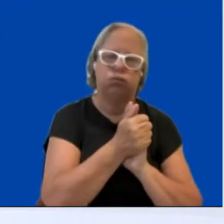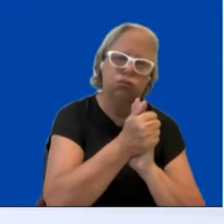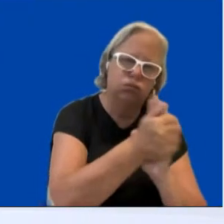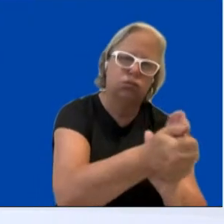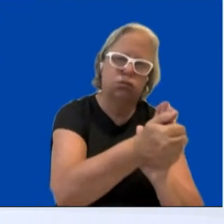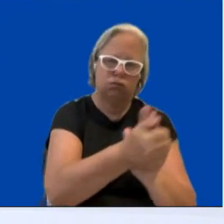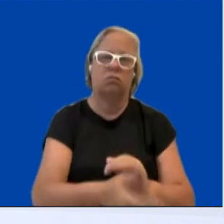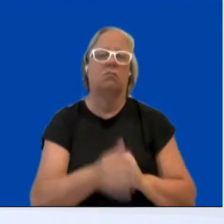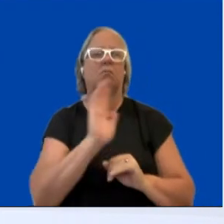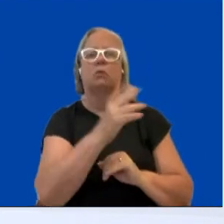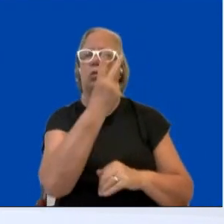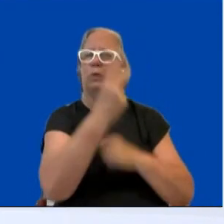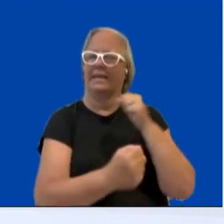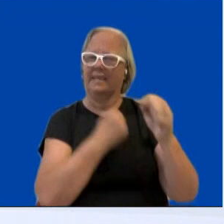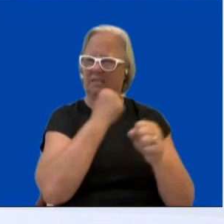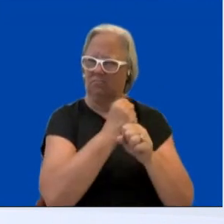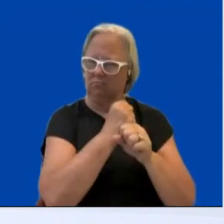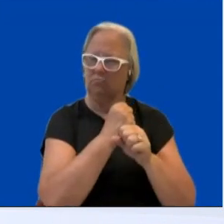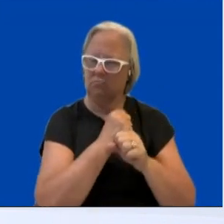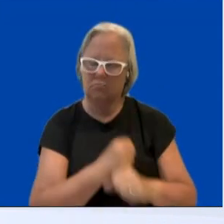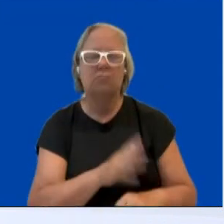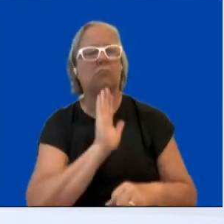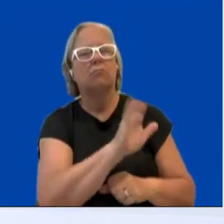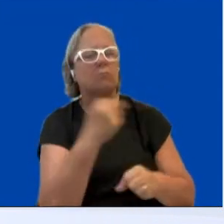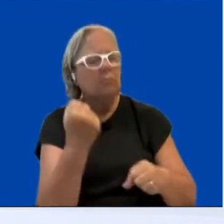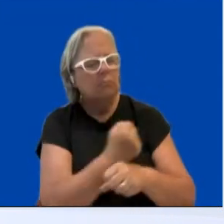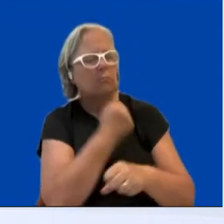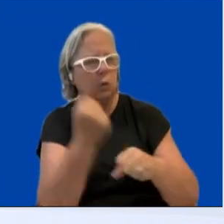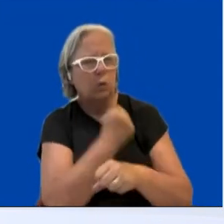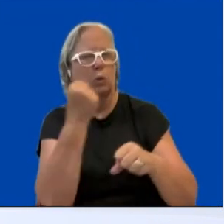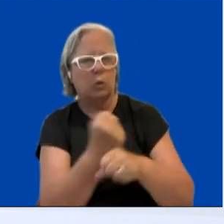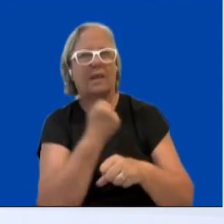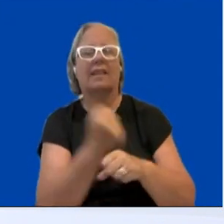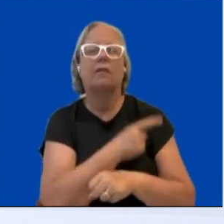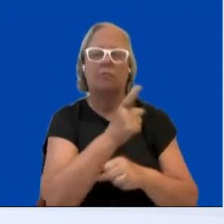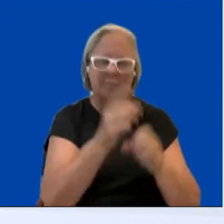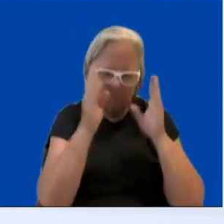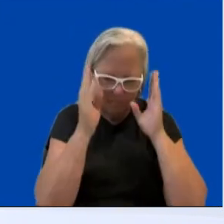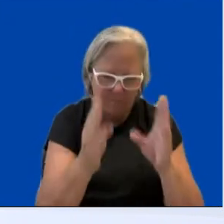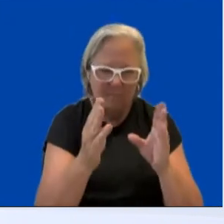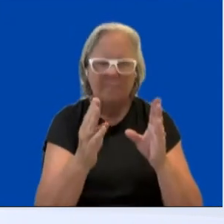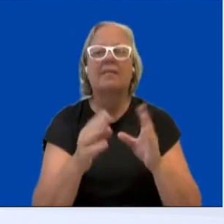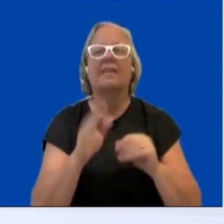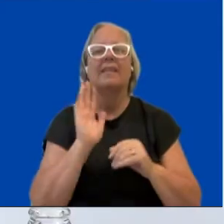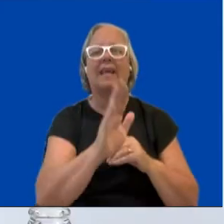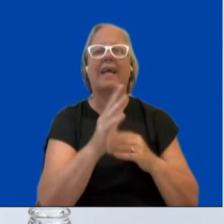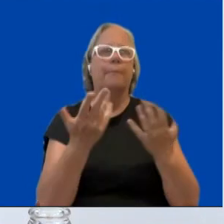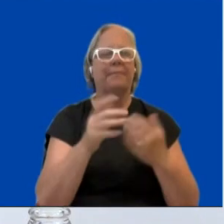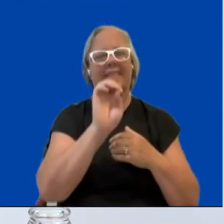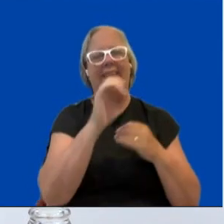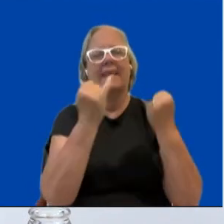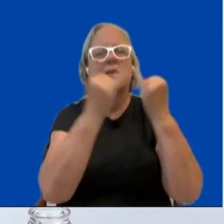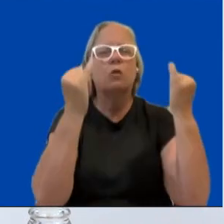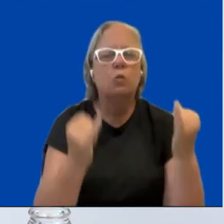your career has been about advising EU institutions on how to better capture